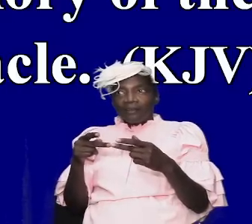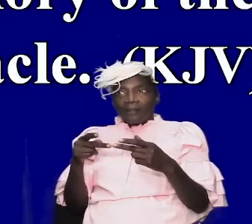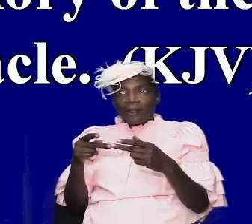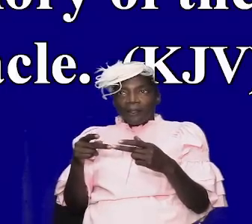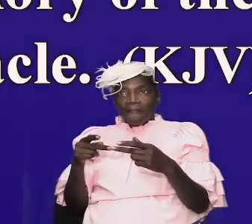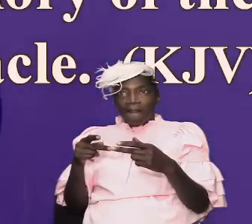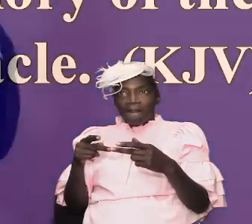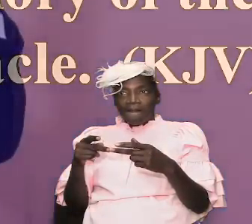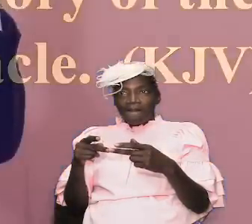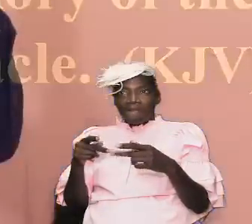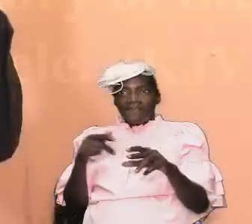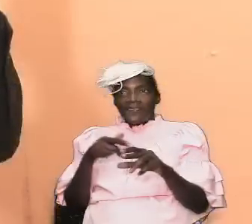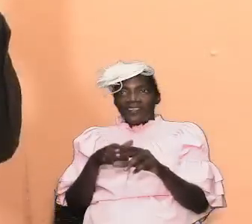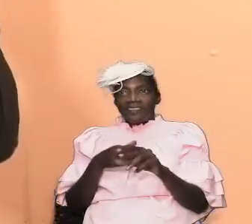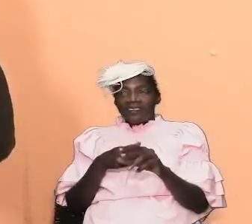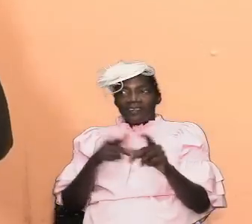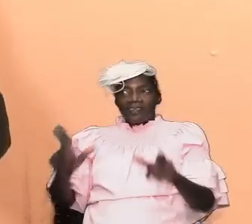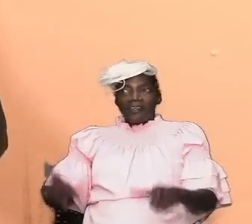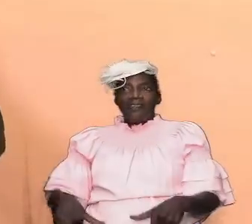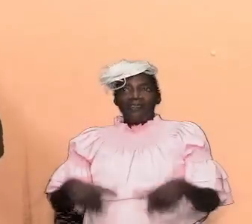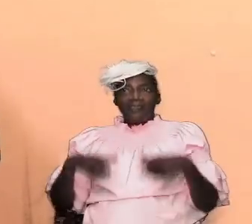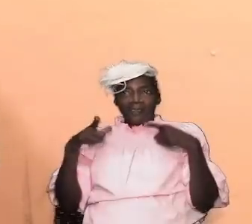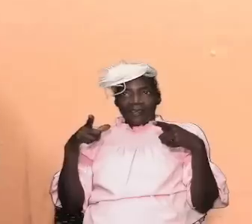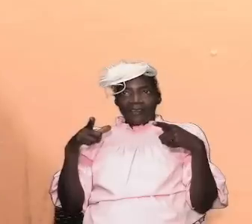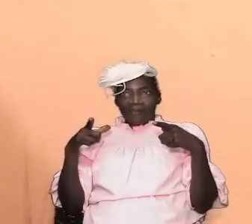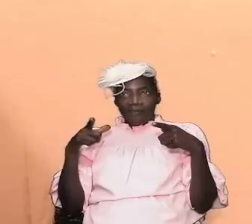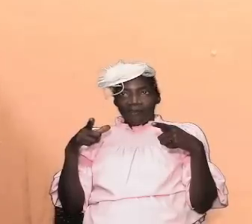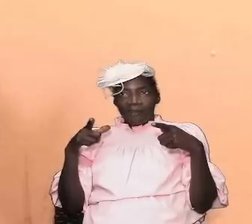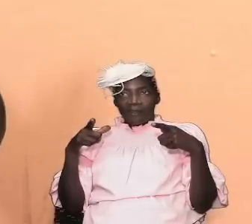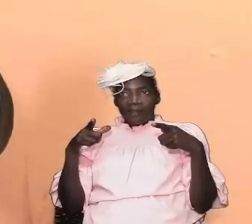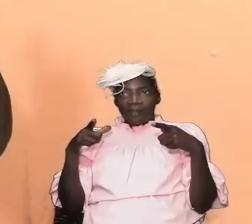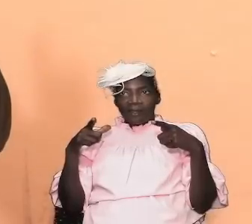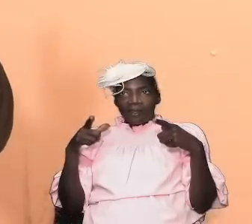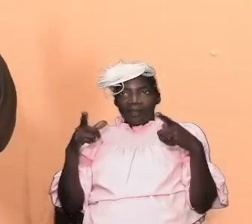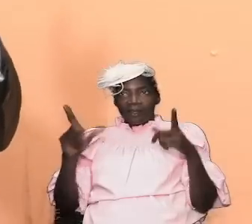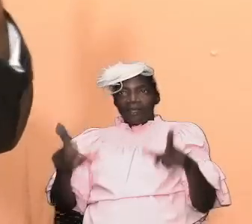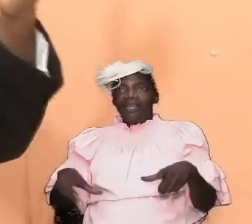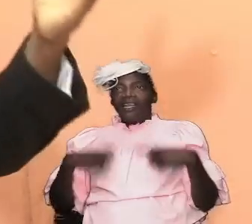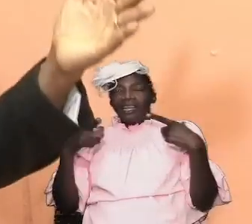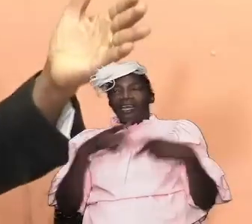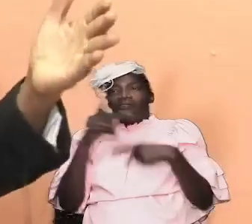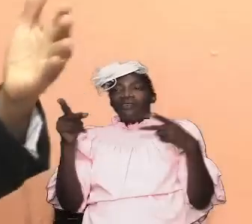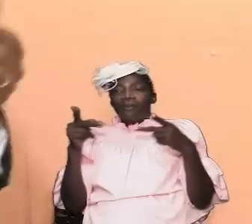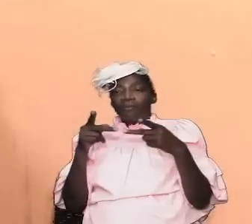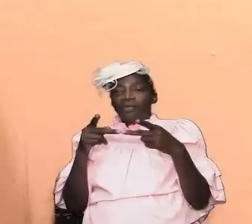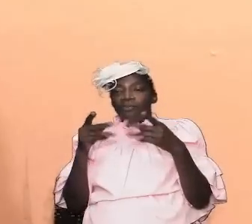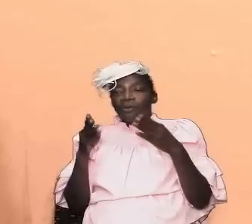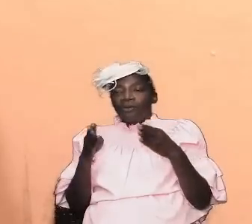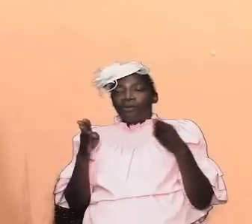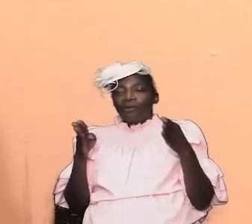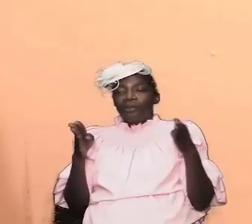and started to live and their life as a people expanded